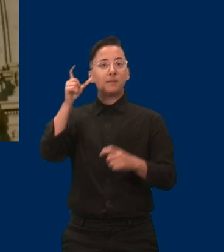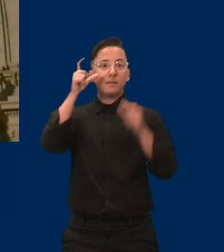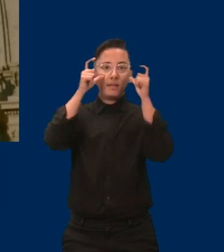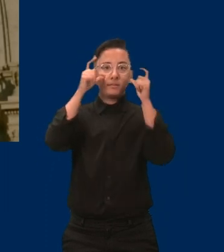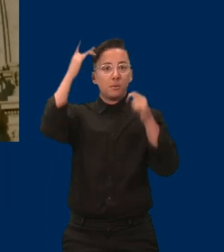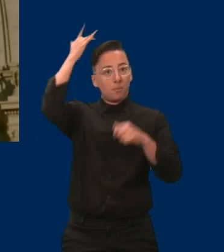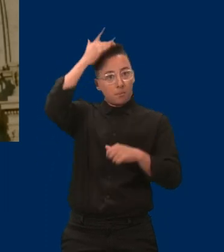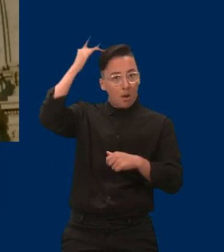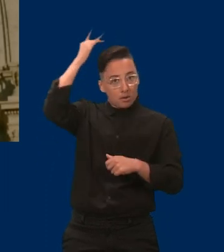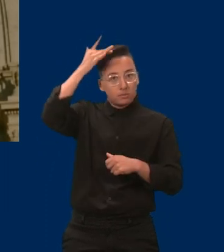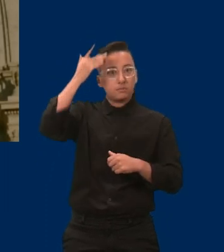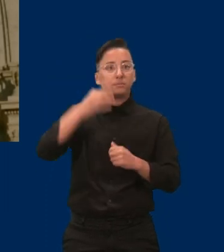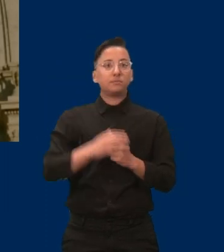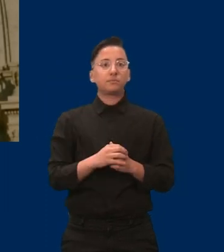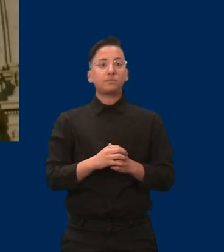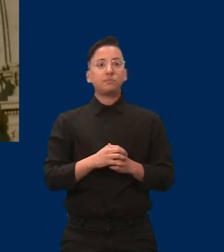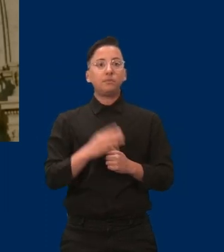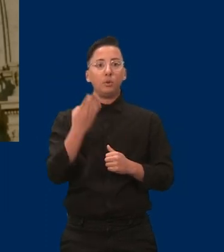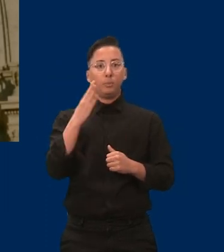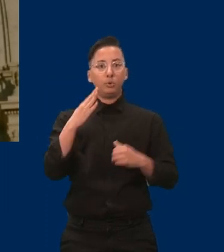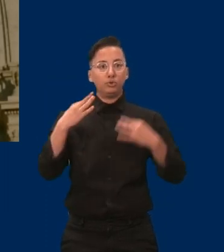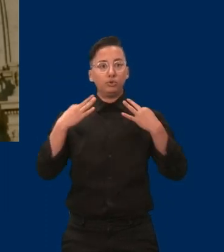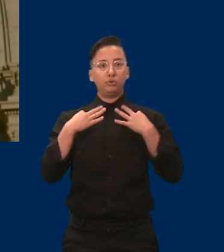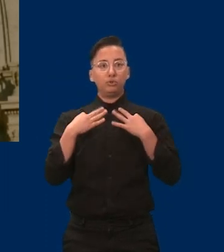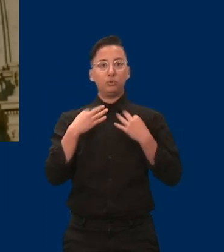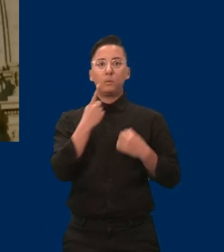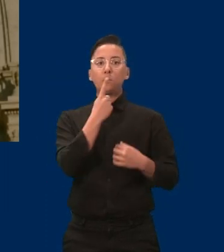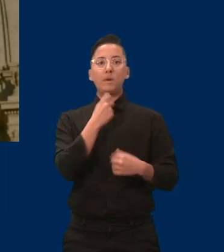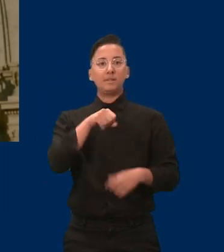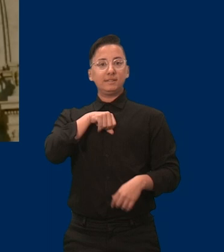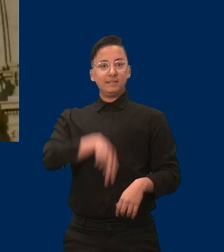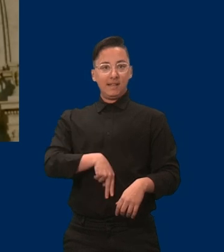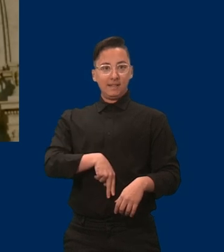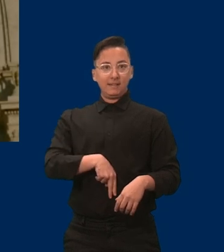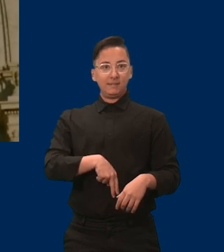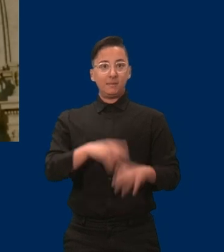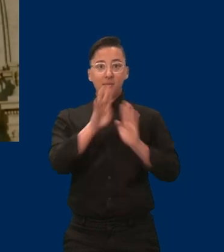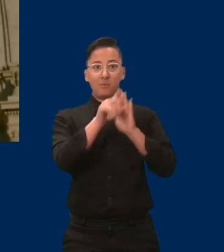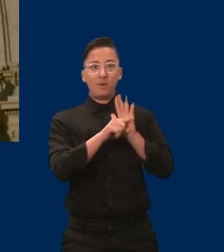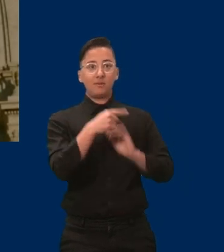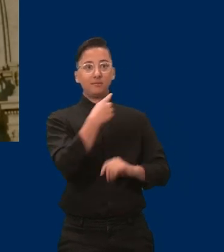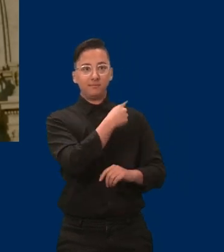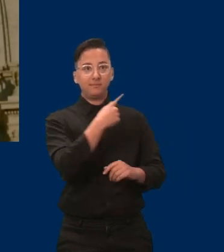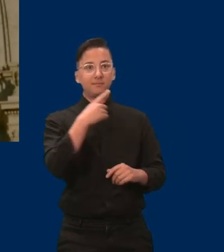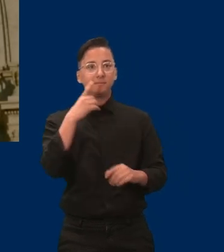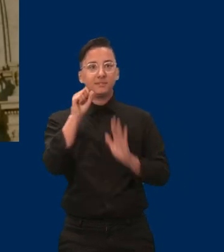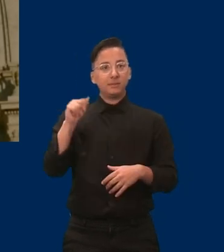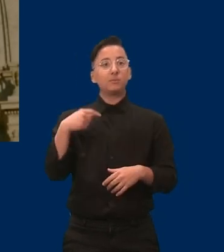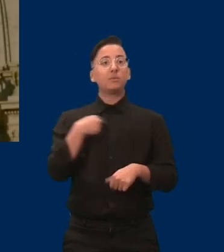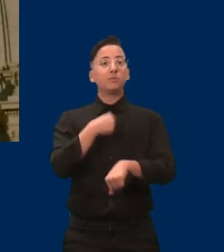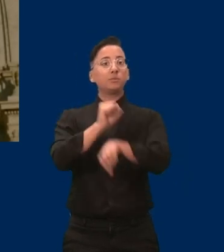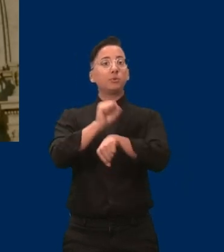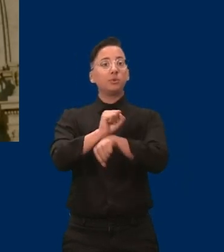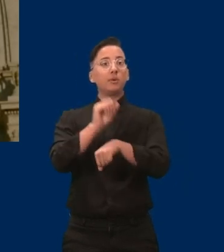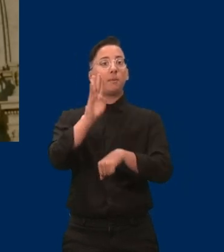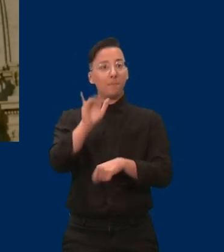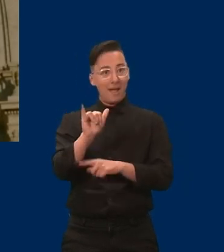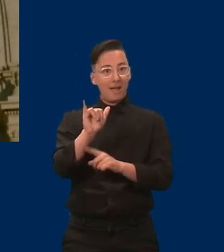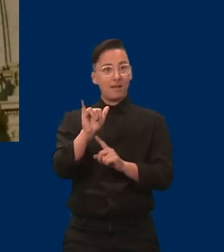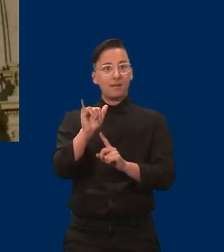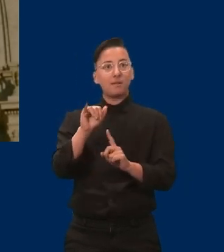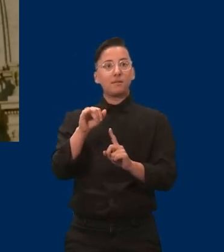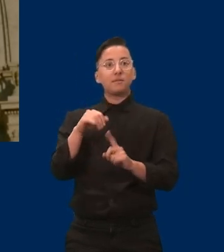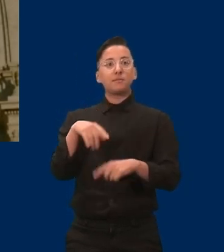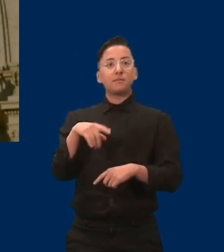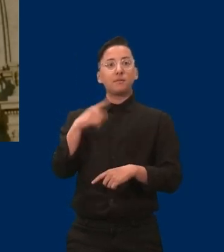white shirt, and red tie. My background is the state capital with our agency logo in green, blue, and white. This is the Minnesota